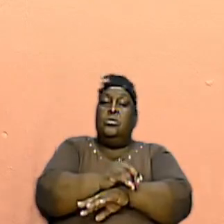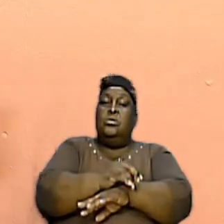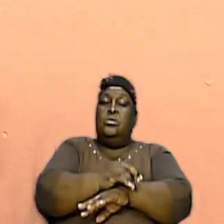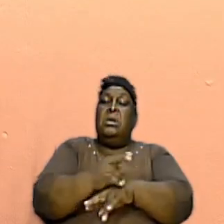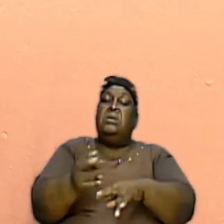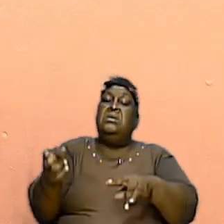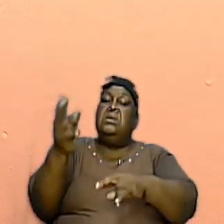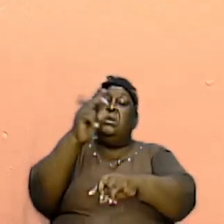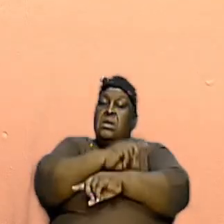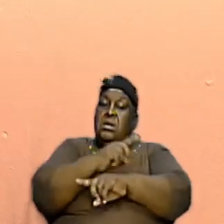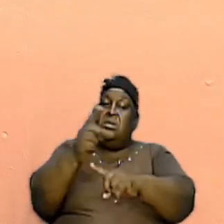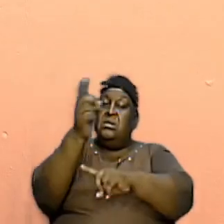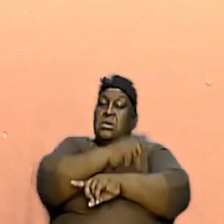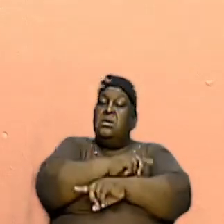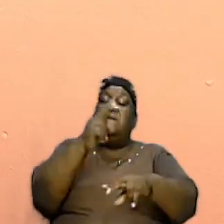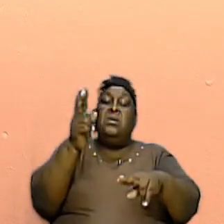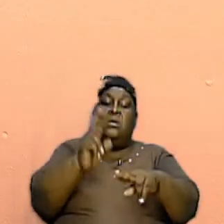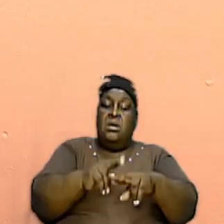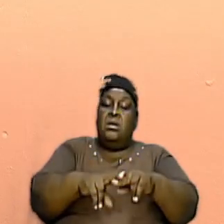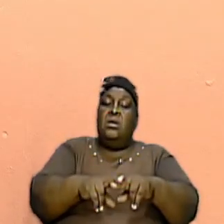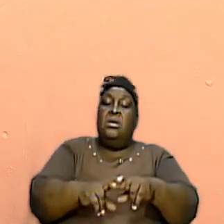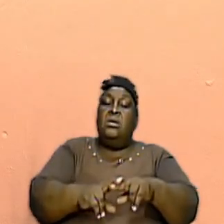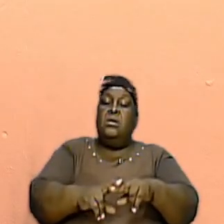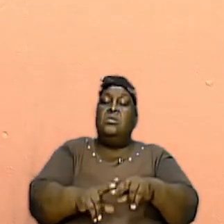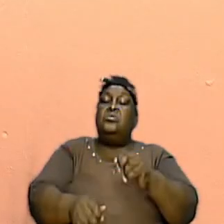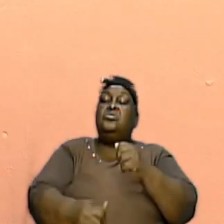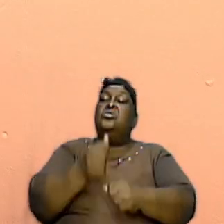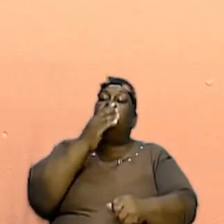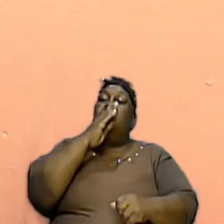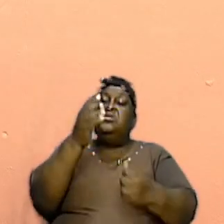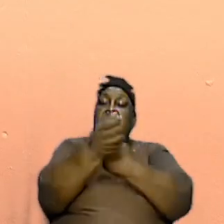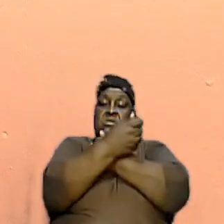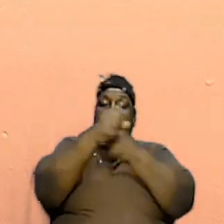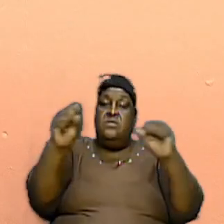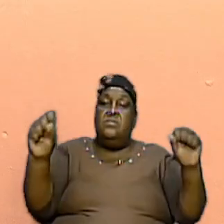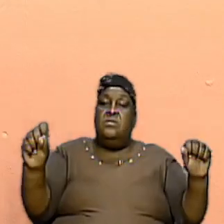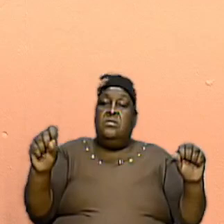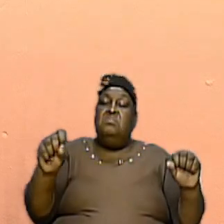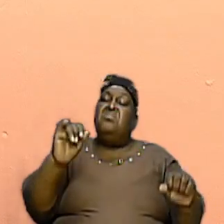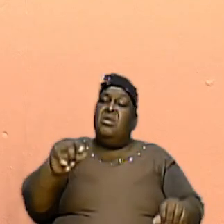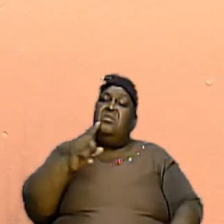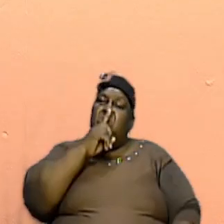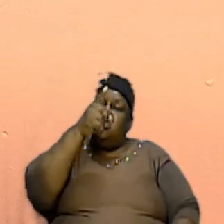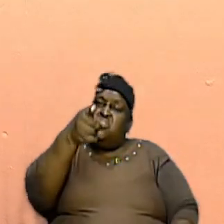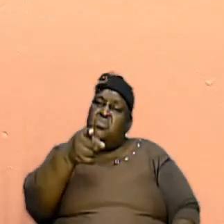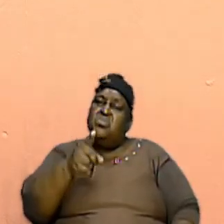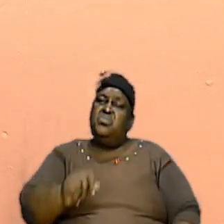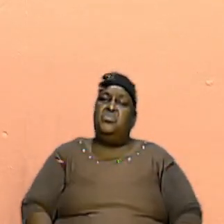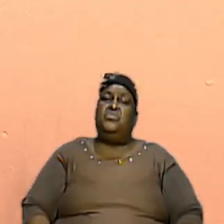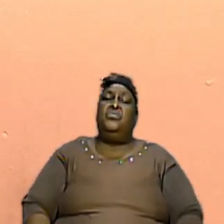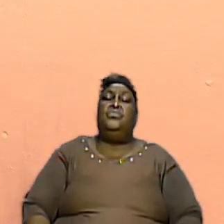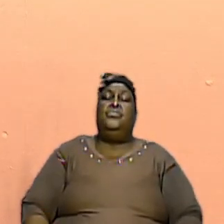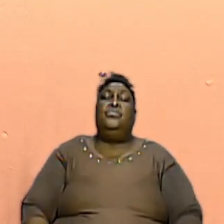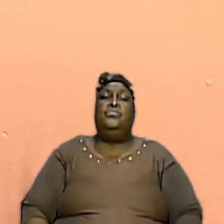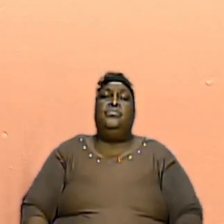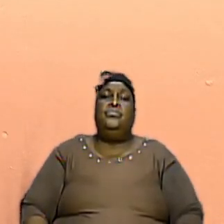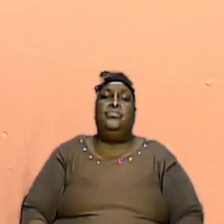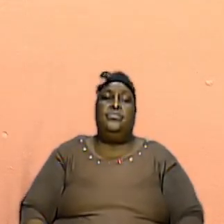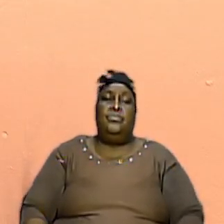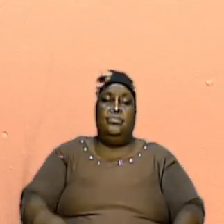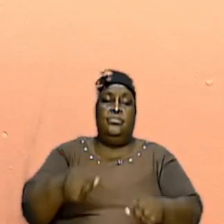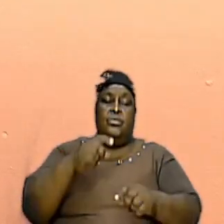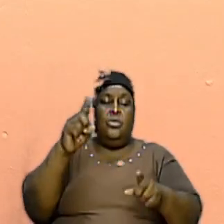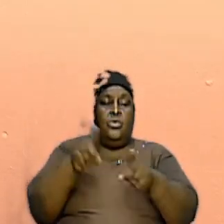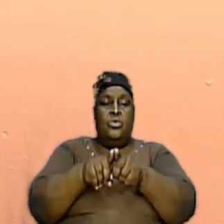as should be saved and that is facts but I also want to show us facts from the